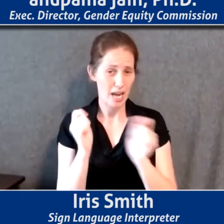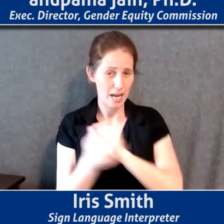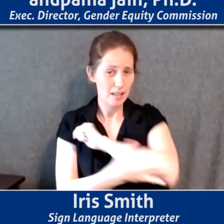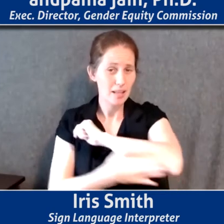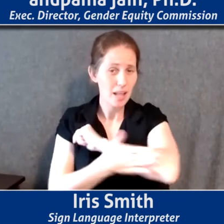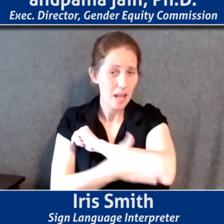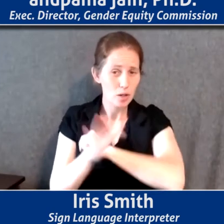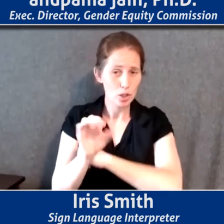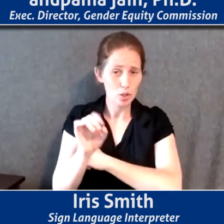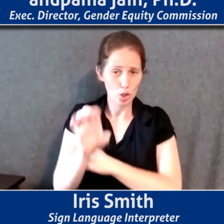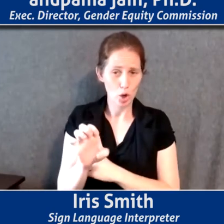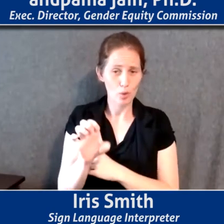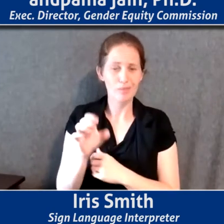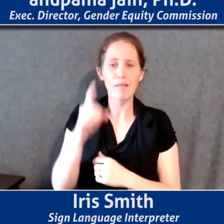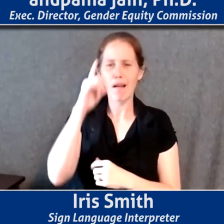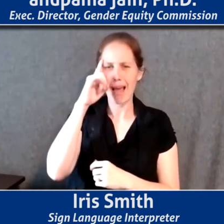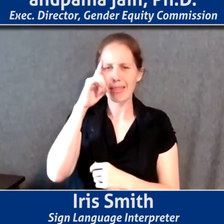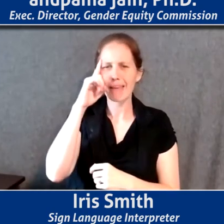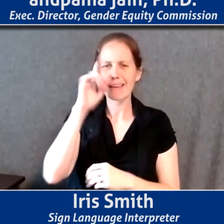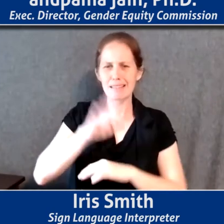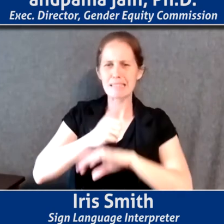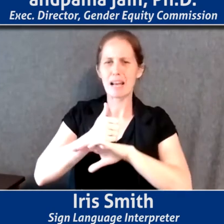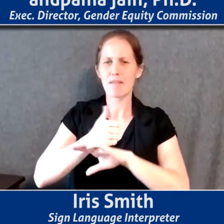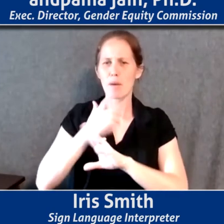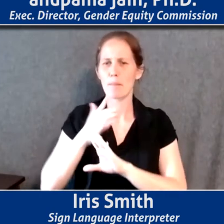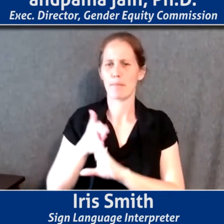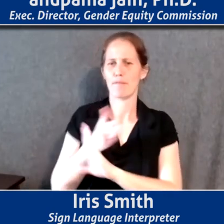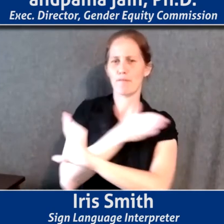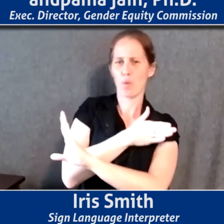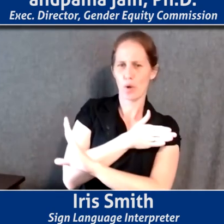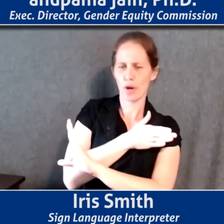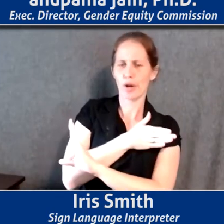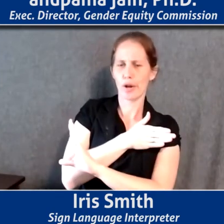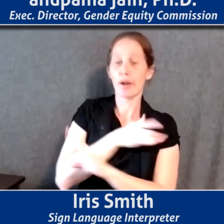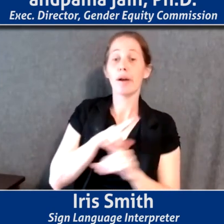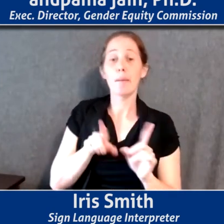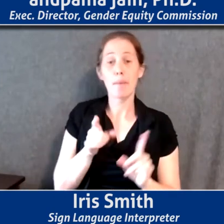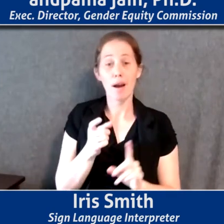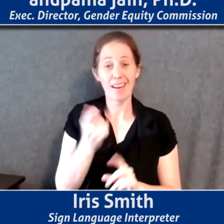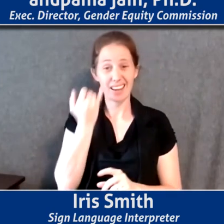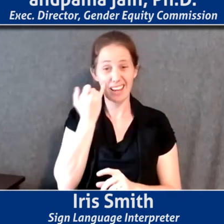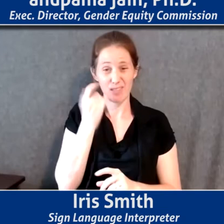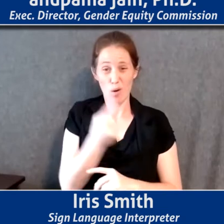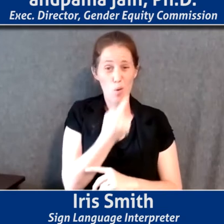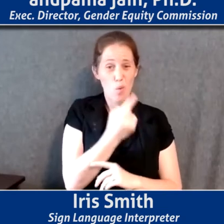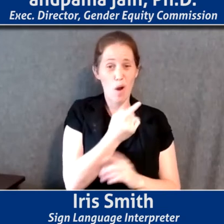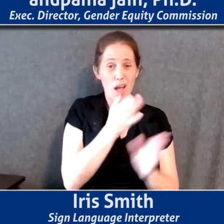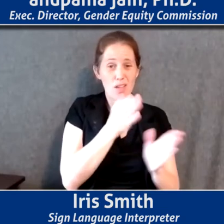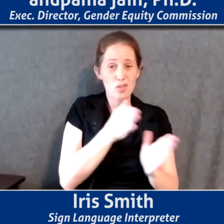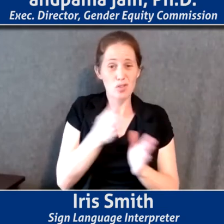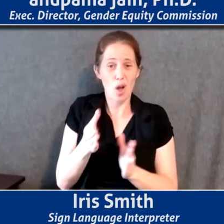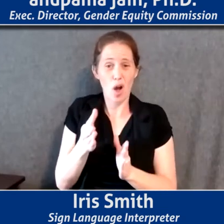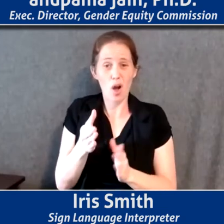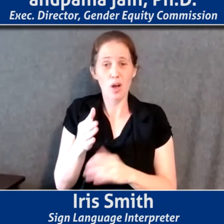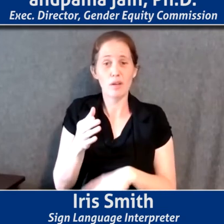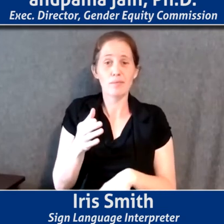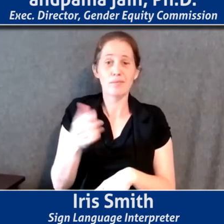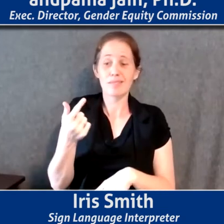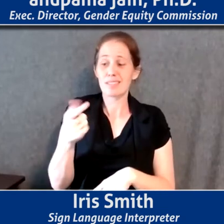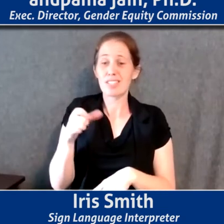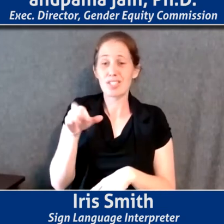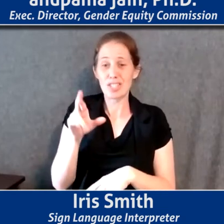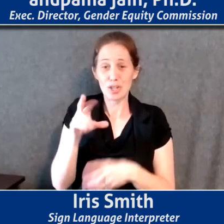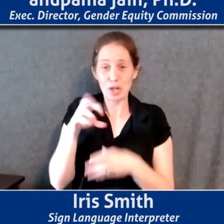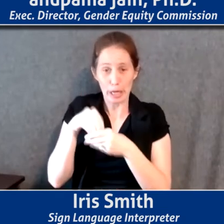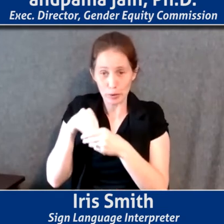it may exist from a previous historical moment. But if we have single stalled gender inclusive bathrooms, we can create